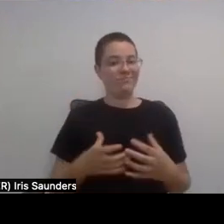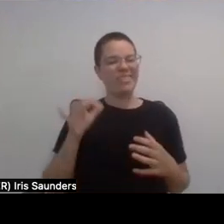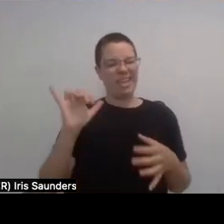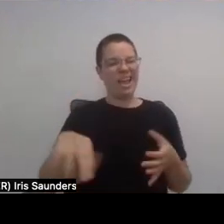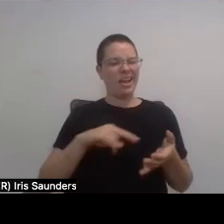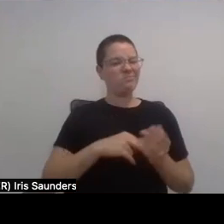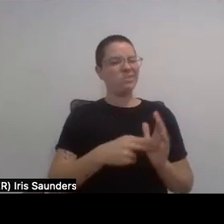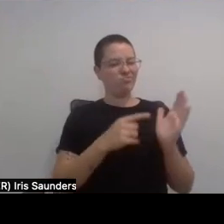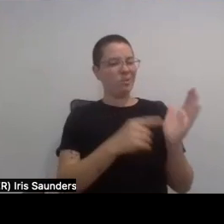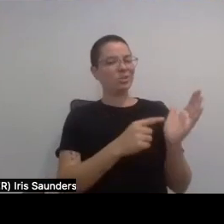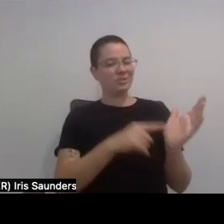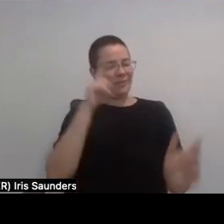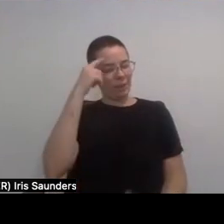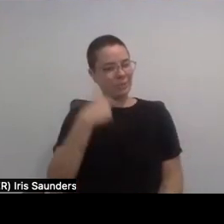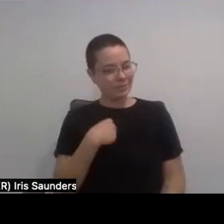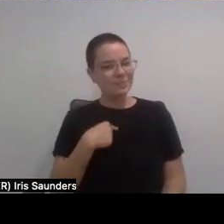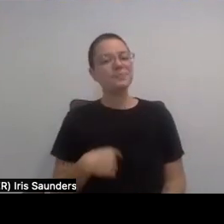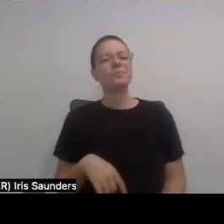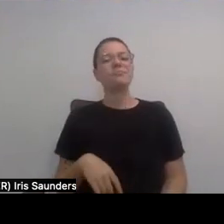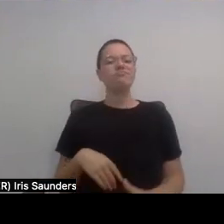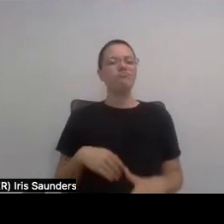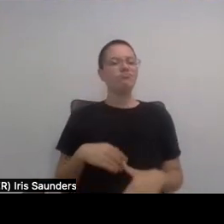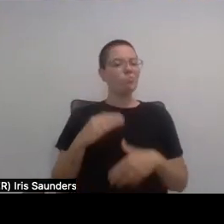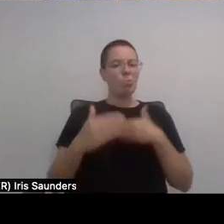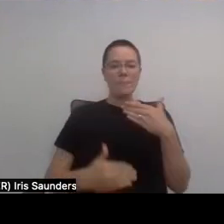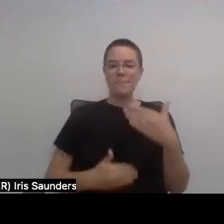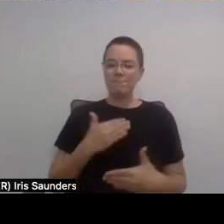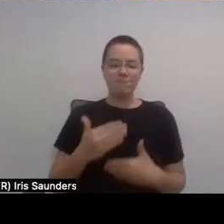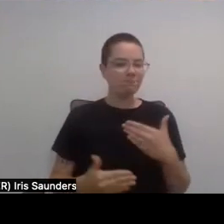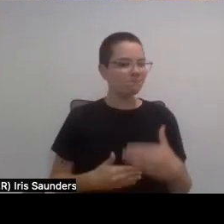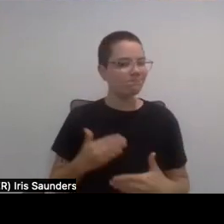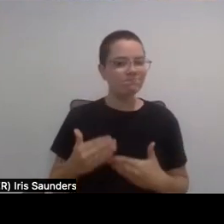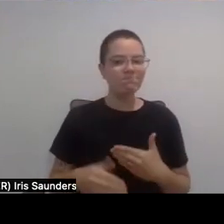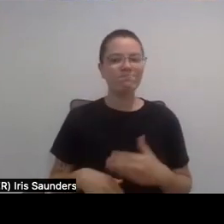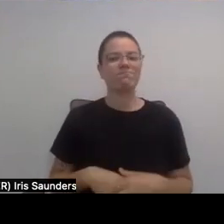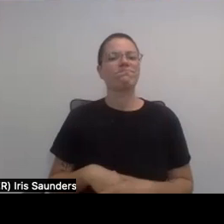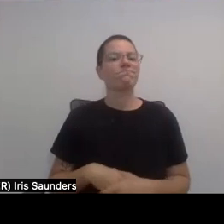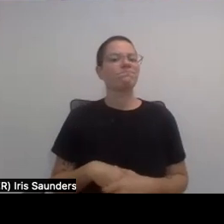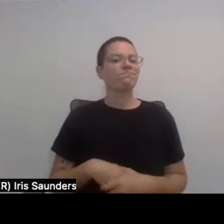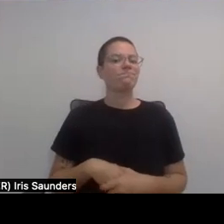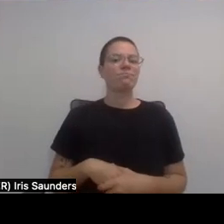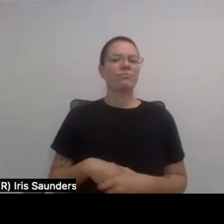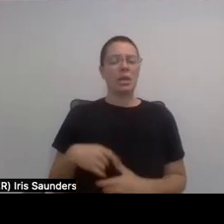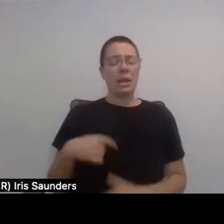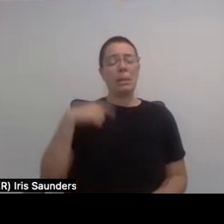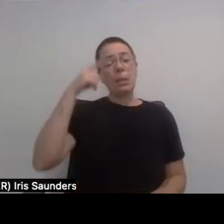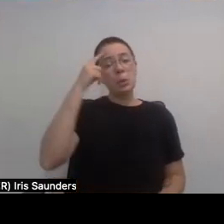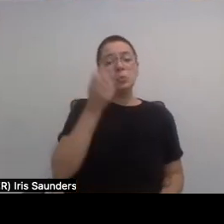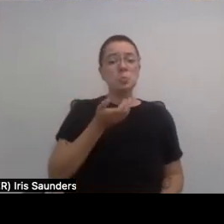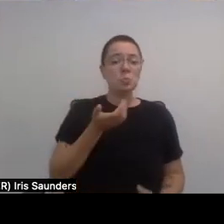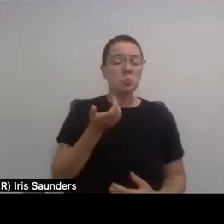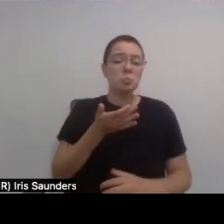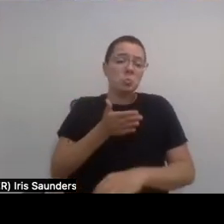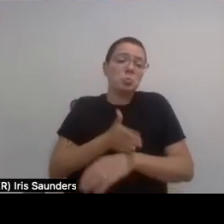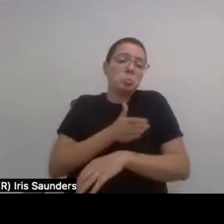means. It means just moving the whole world forward. You know, I do feel it's gotten a little better. But that